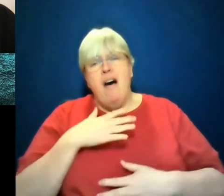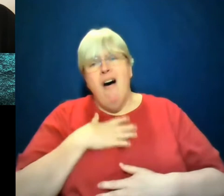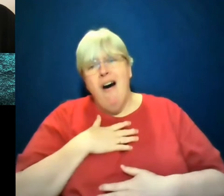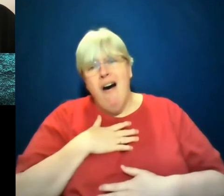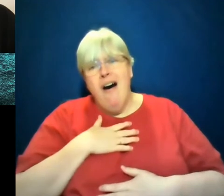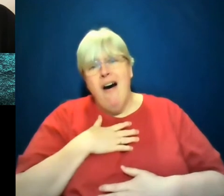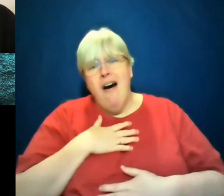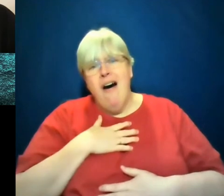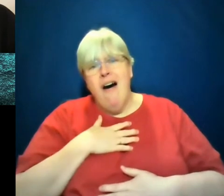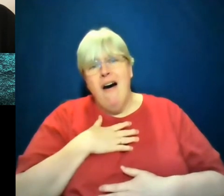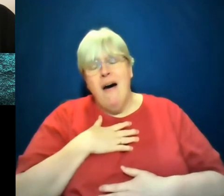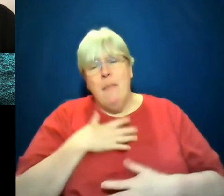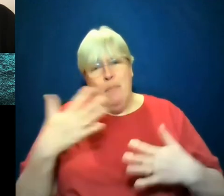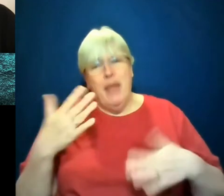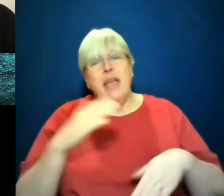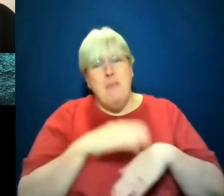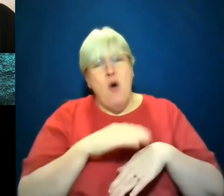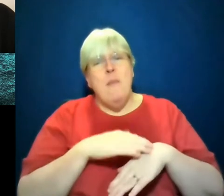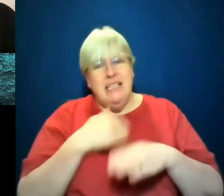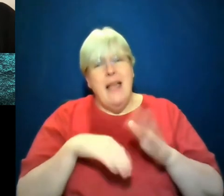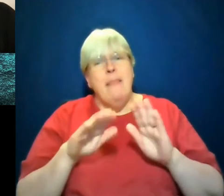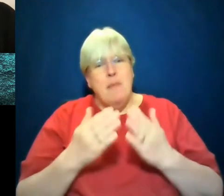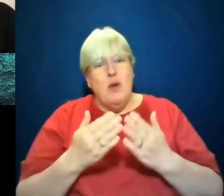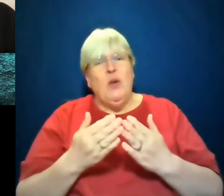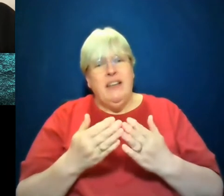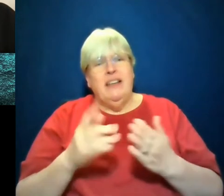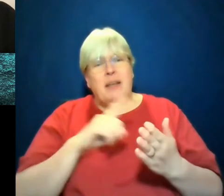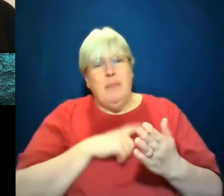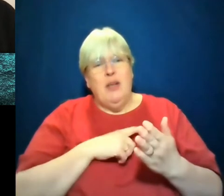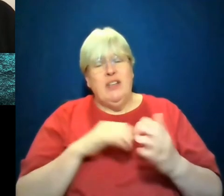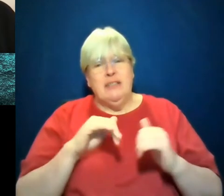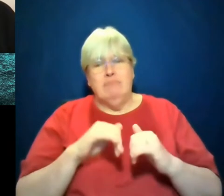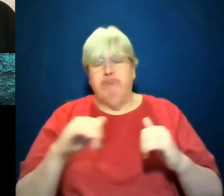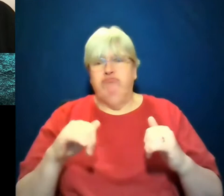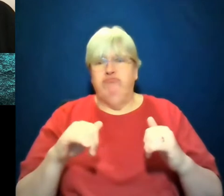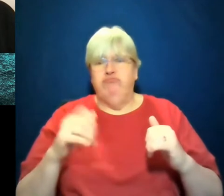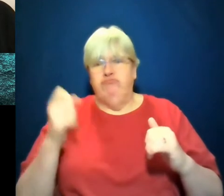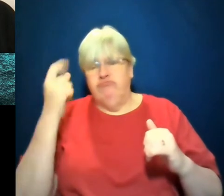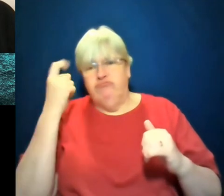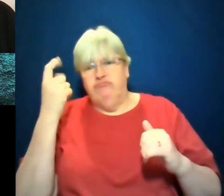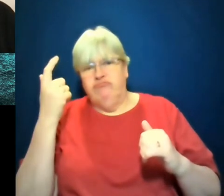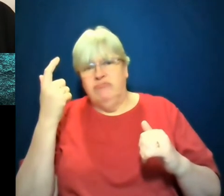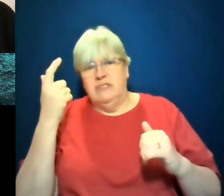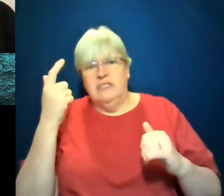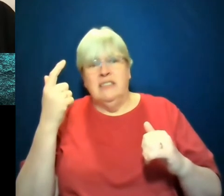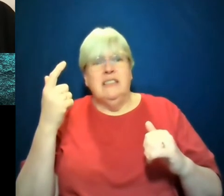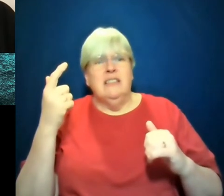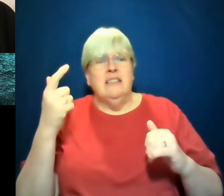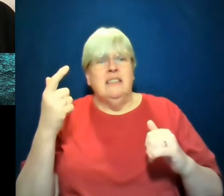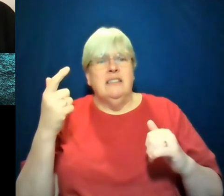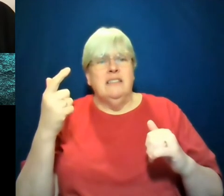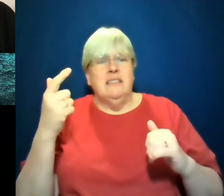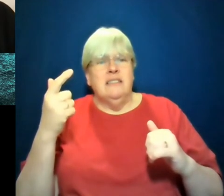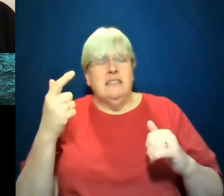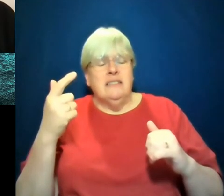That's a very big moment in the book, isn't it? Because it's kind of splitting that idea that, you know, duty is something you must always feel, you must